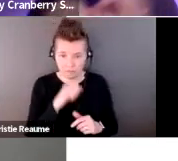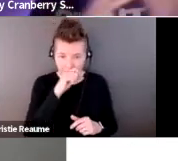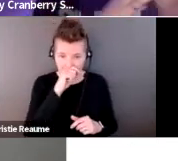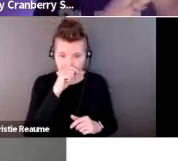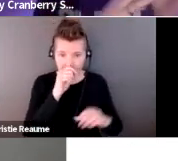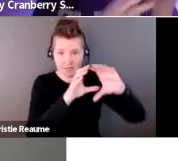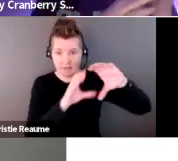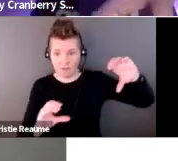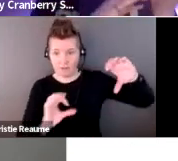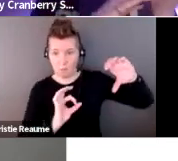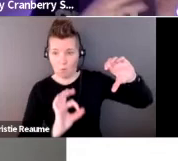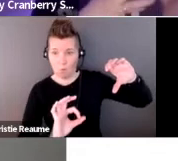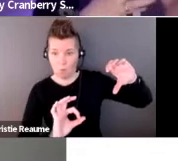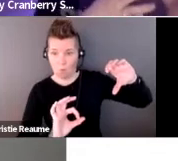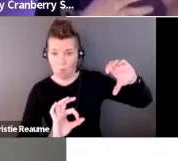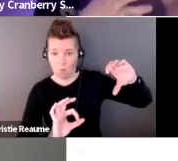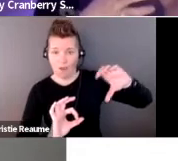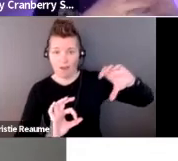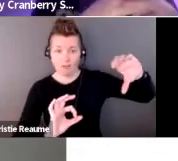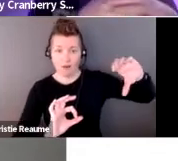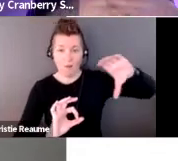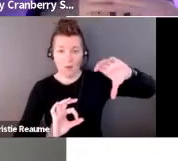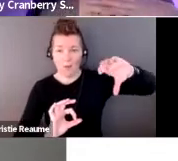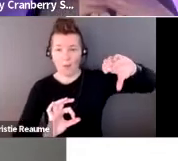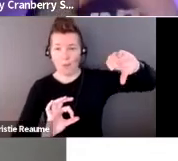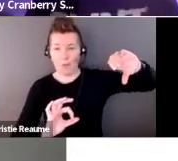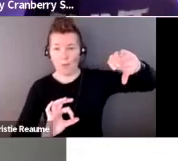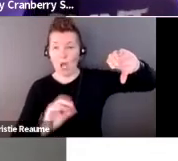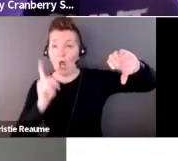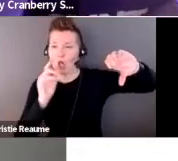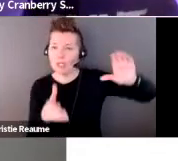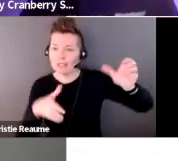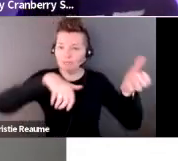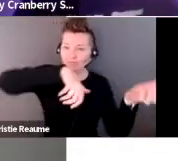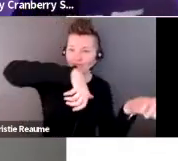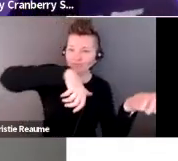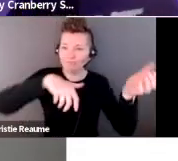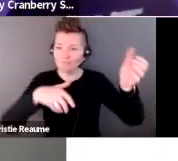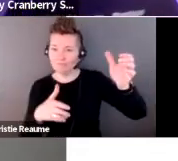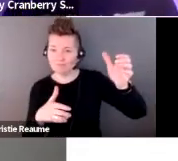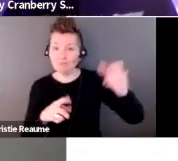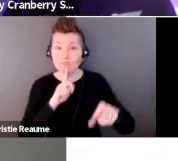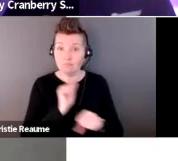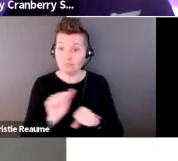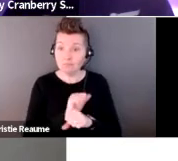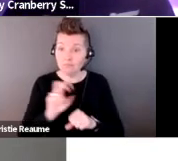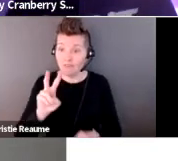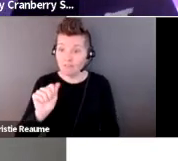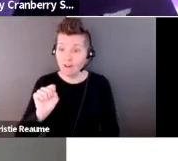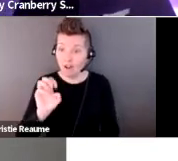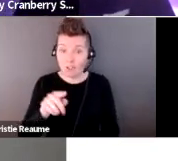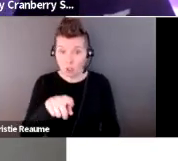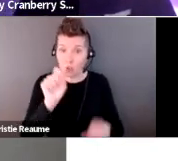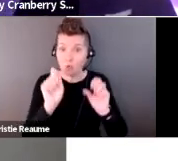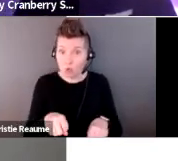of it. And at the top is kind of like a spout. So it is a vase. You could put flowers in it and you